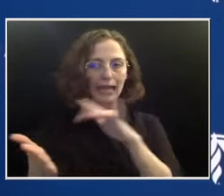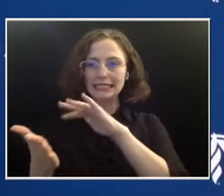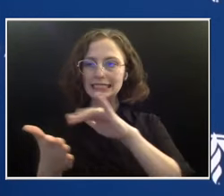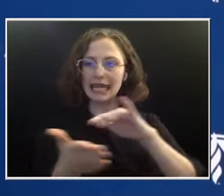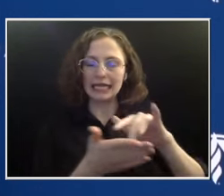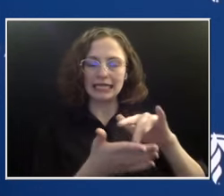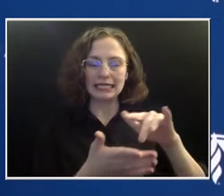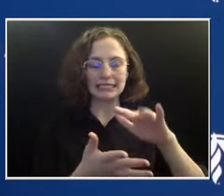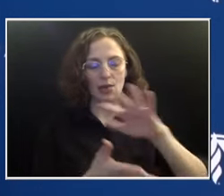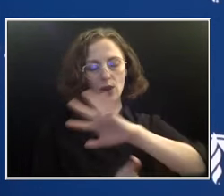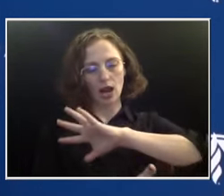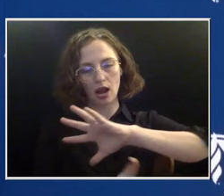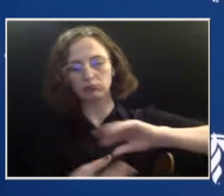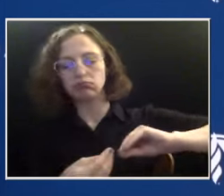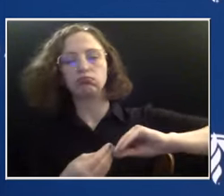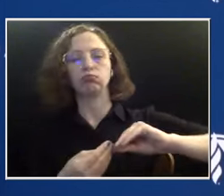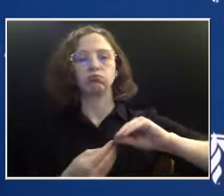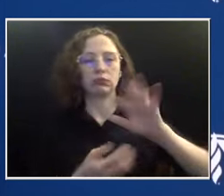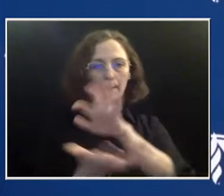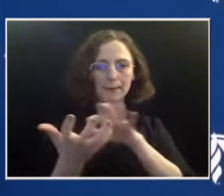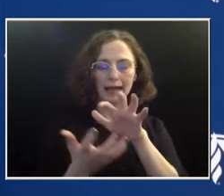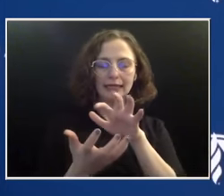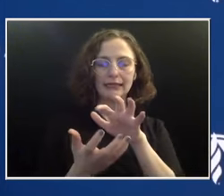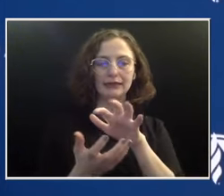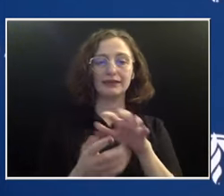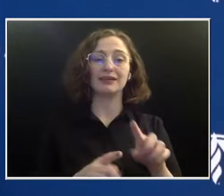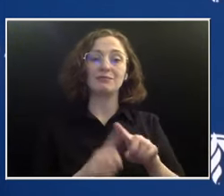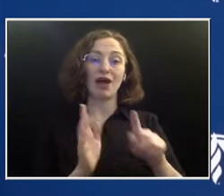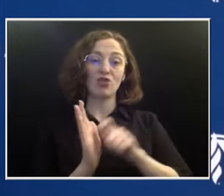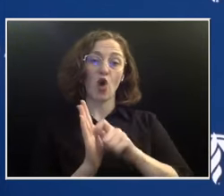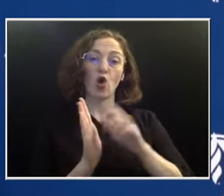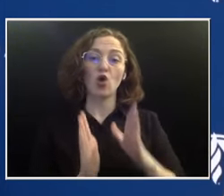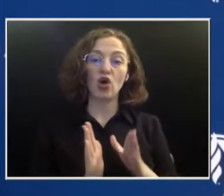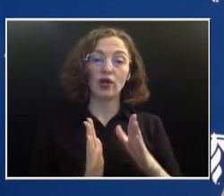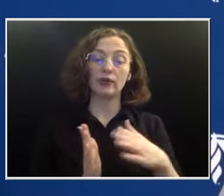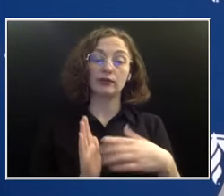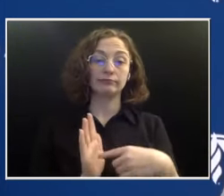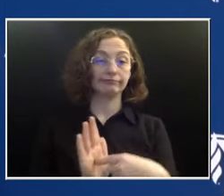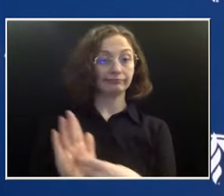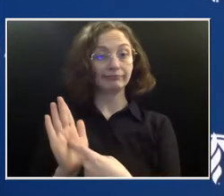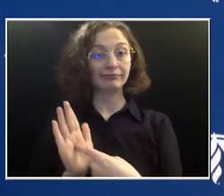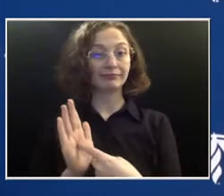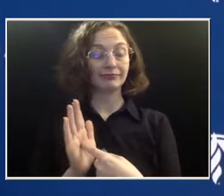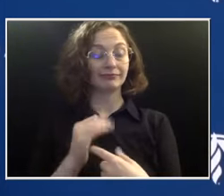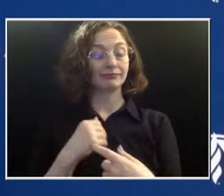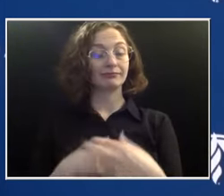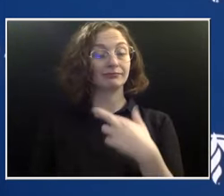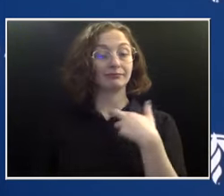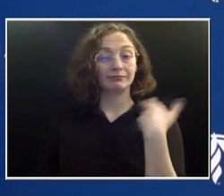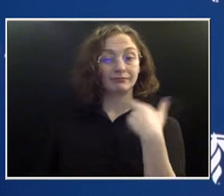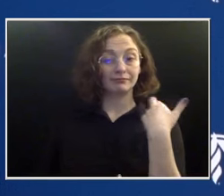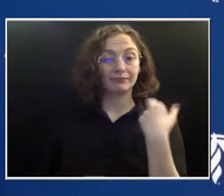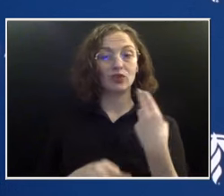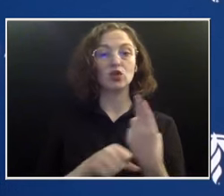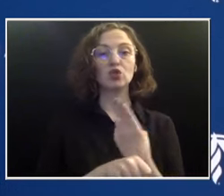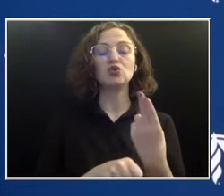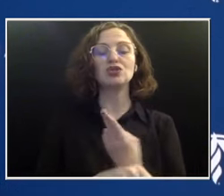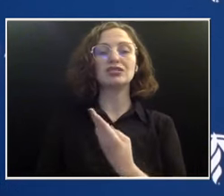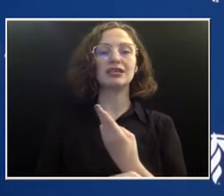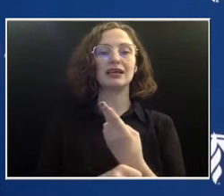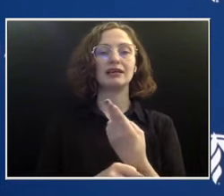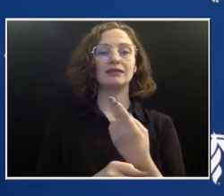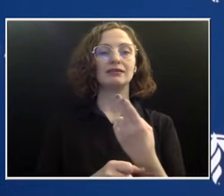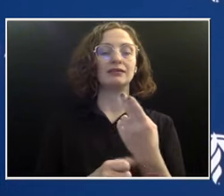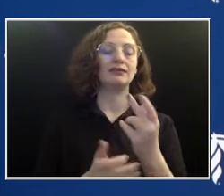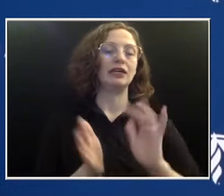well, they illustrate that there is hazard and there is risk of using drug repurposing from